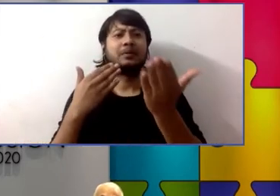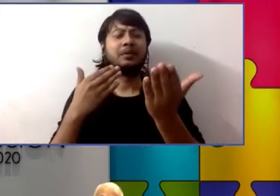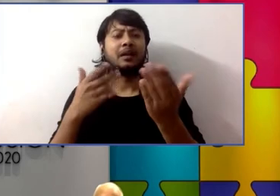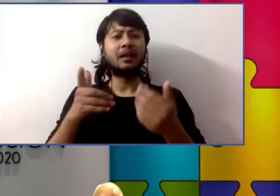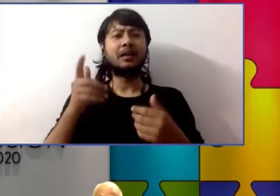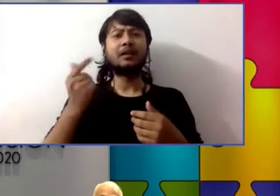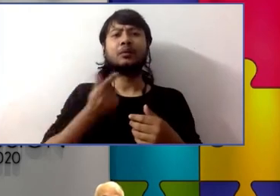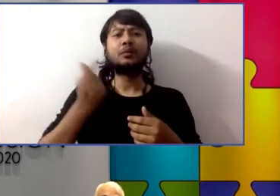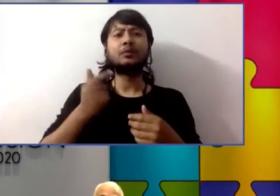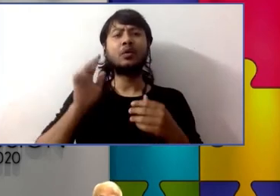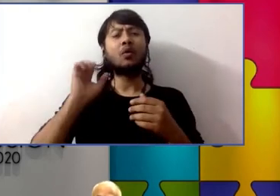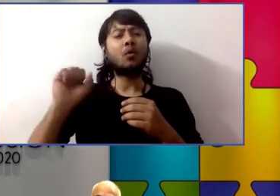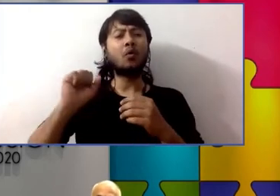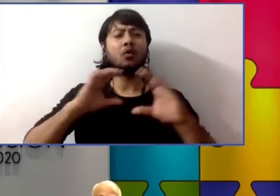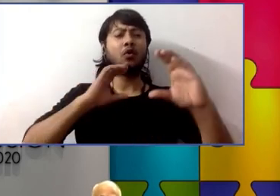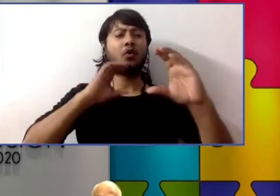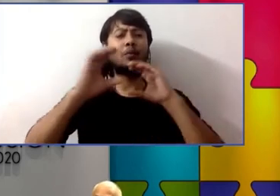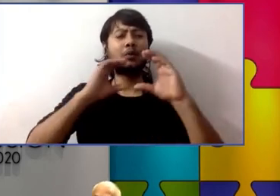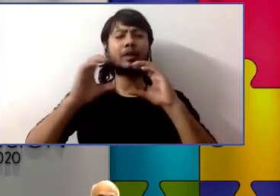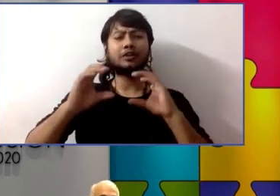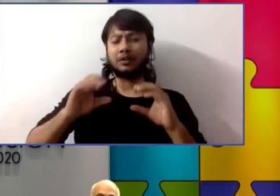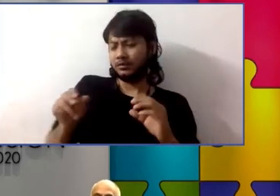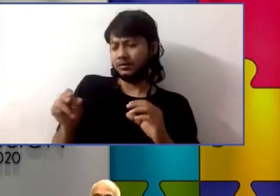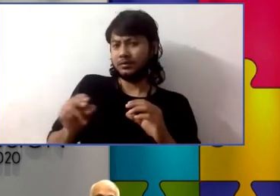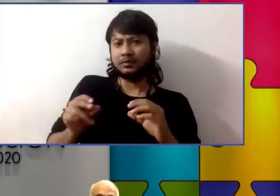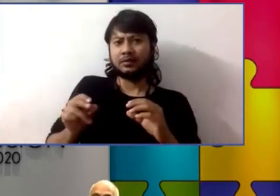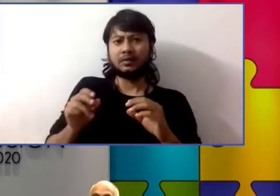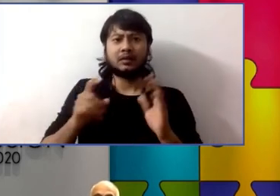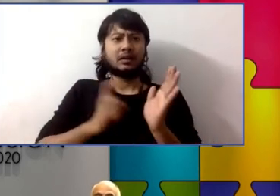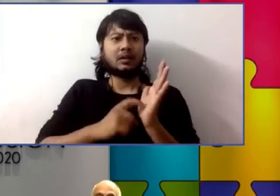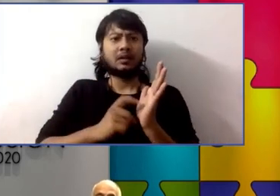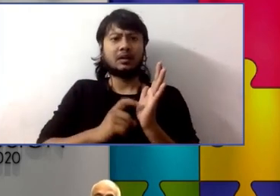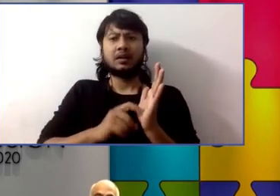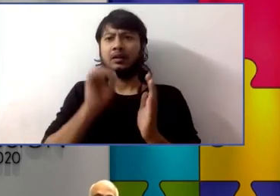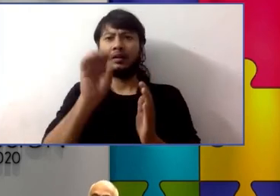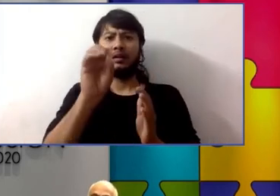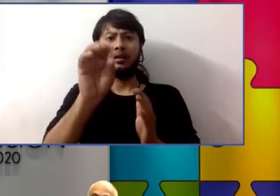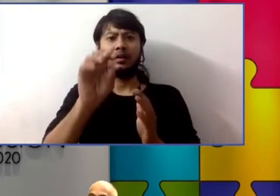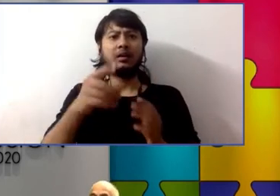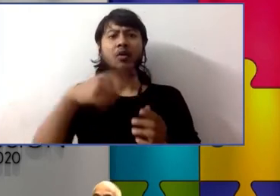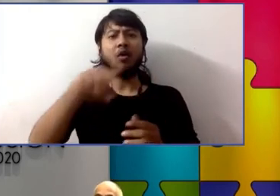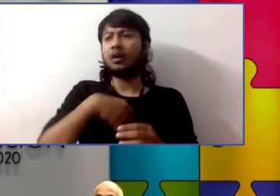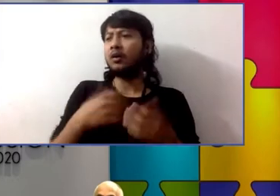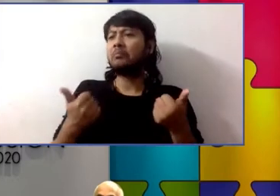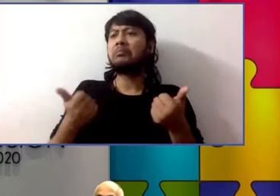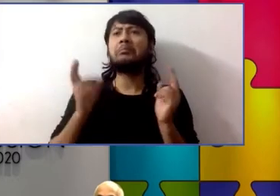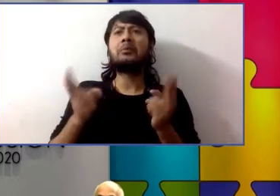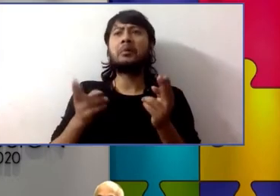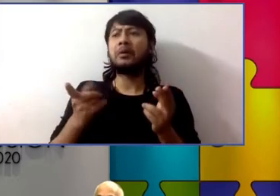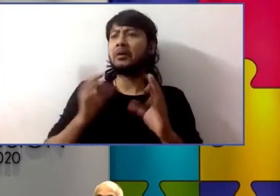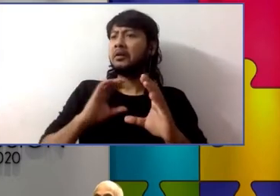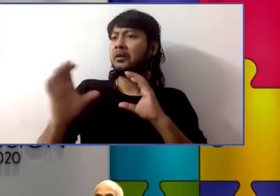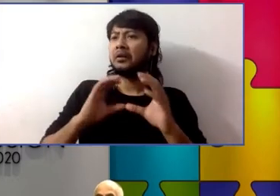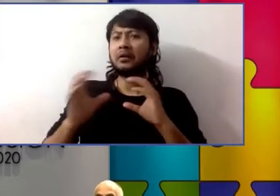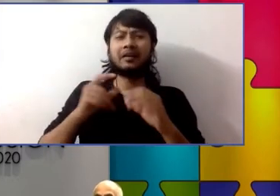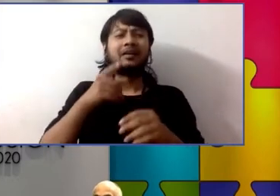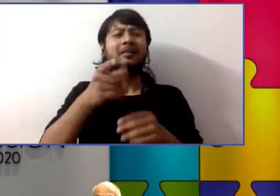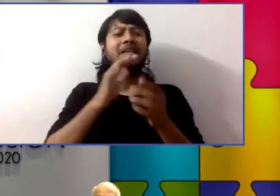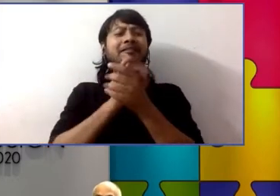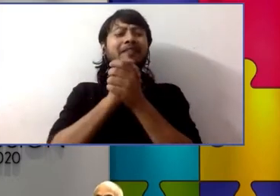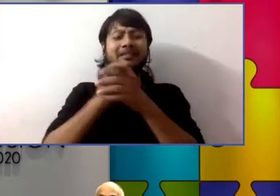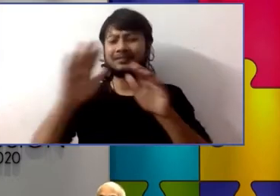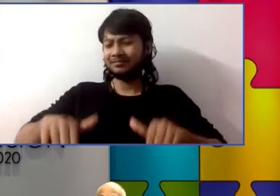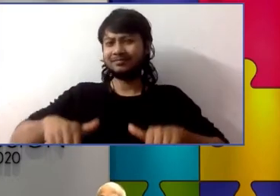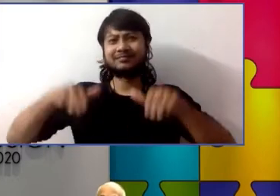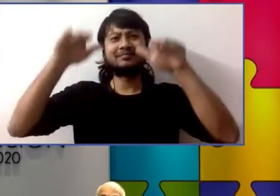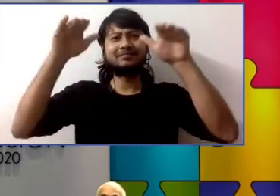communicating and saying his lines and nobody nobody gave it a second notice because they had been with him in school all day long and they knew that that's